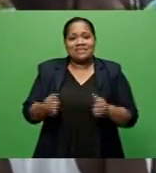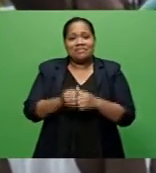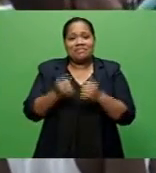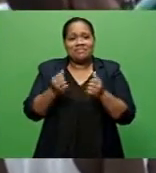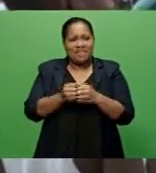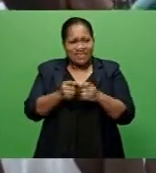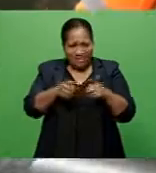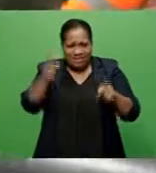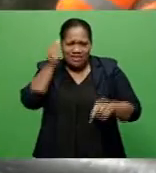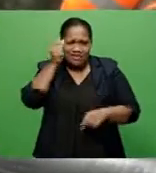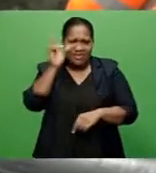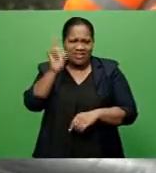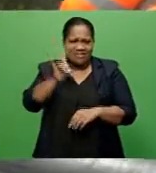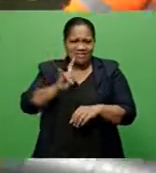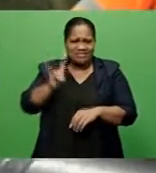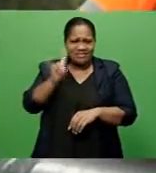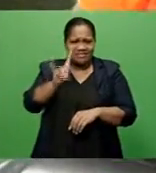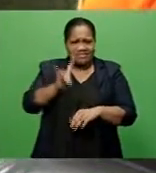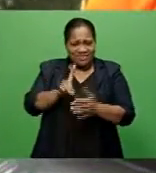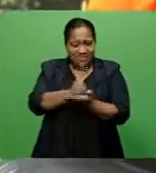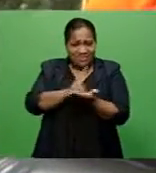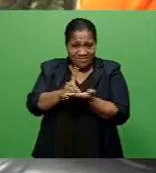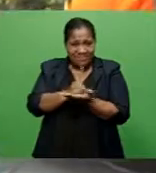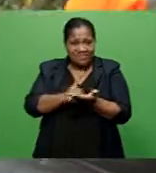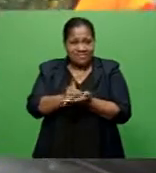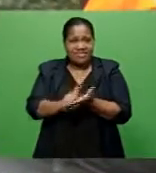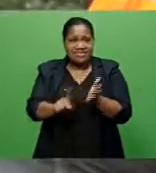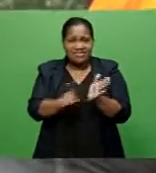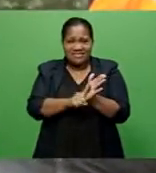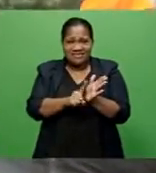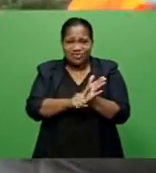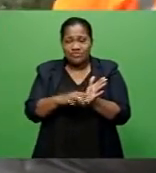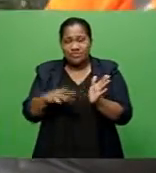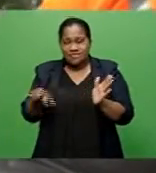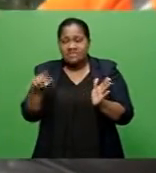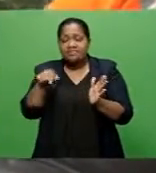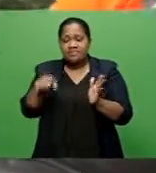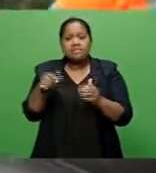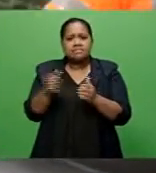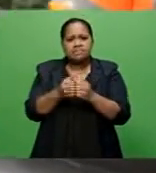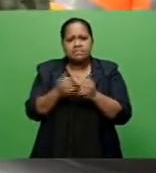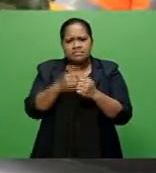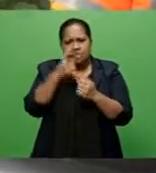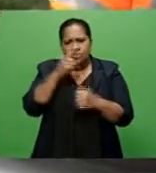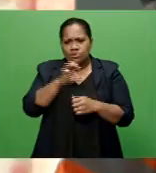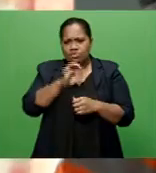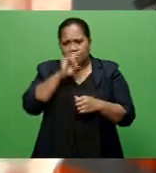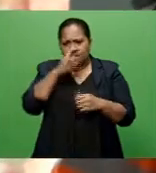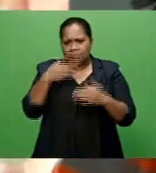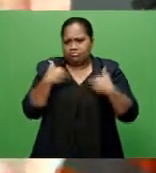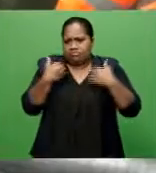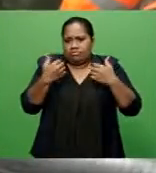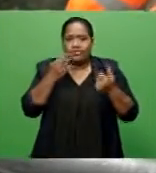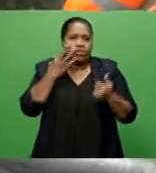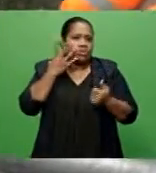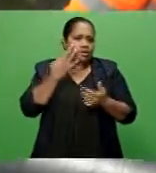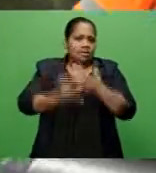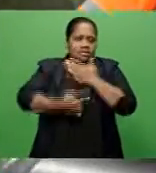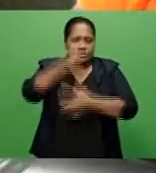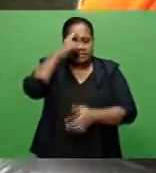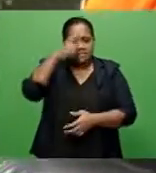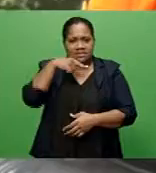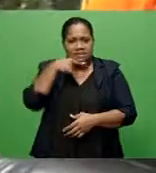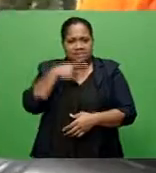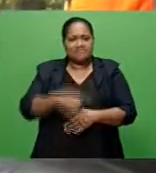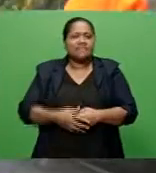of leptospirosis. Know that not many people can recover from this once infected. So please, take care of your children. The Prime